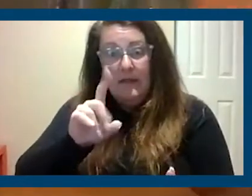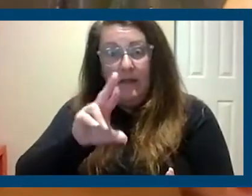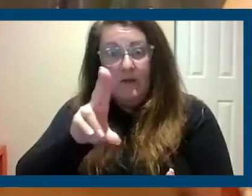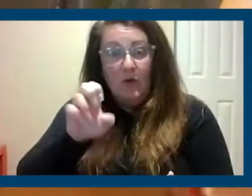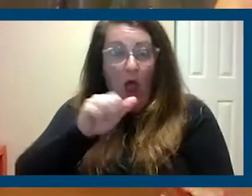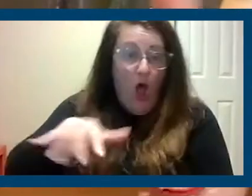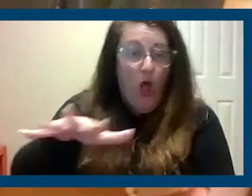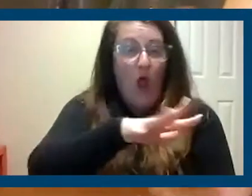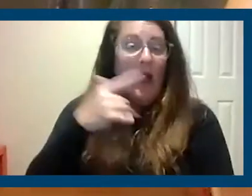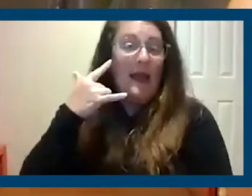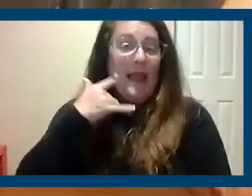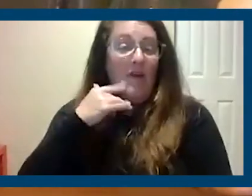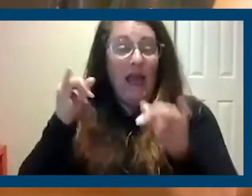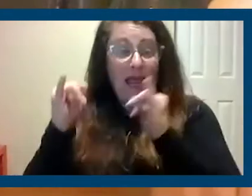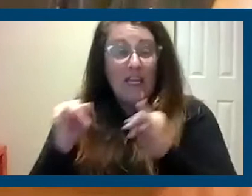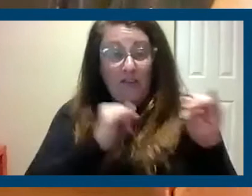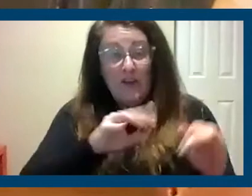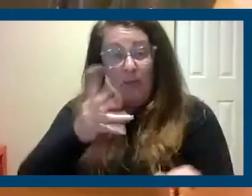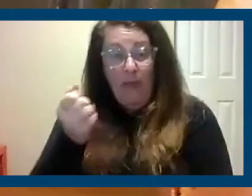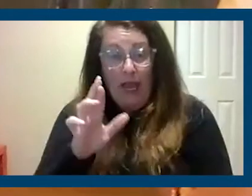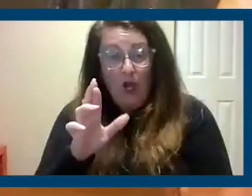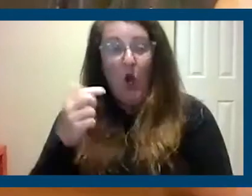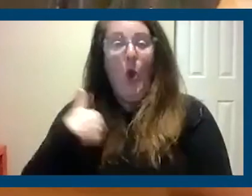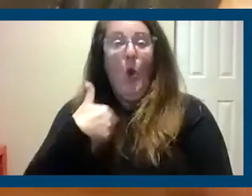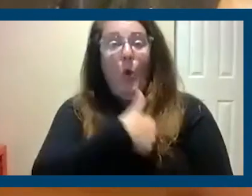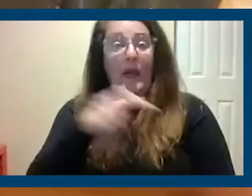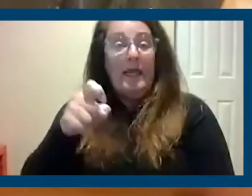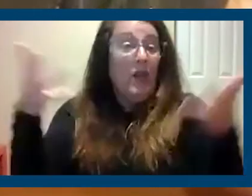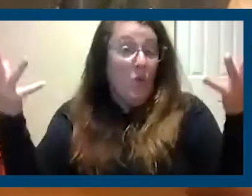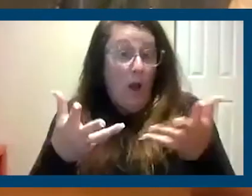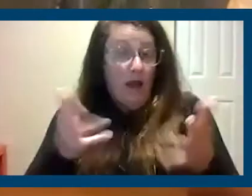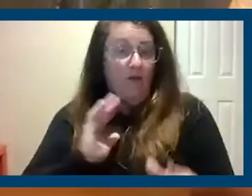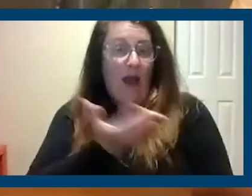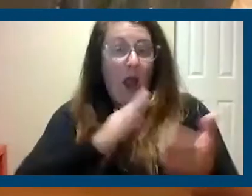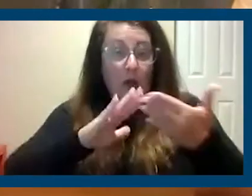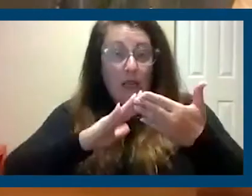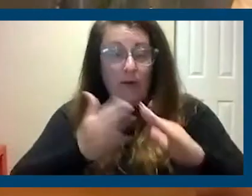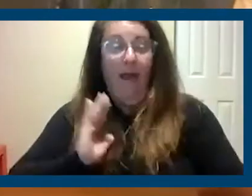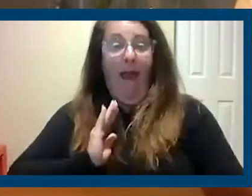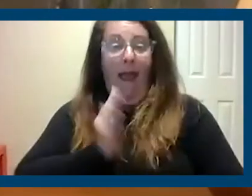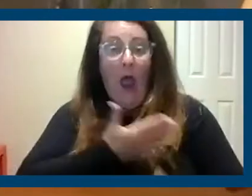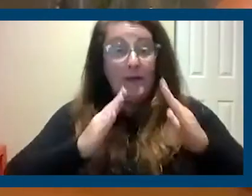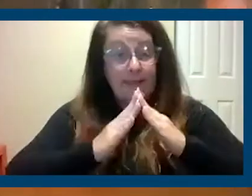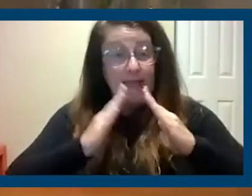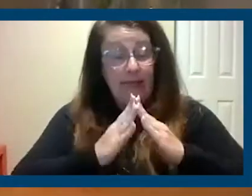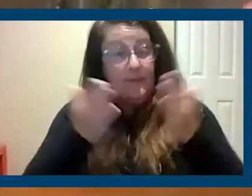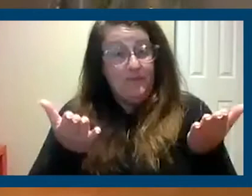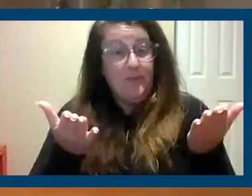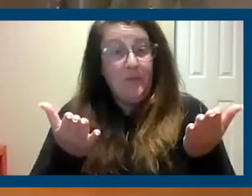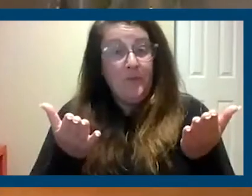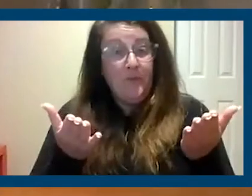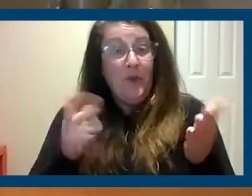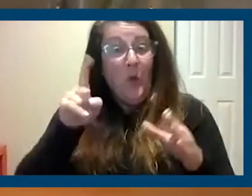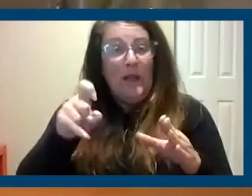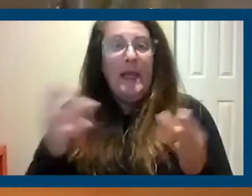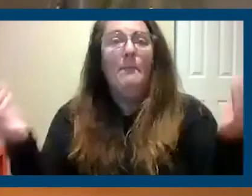California and individual mayors to say, this is what we need for our own community, for our own city. And that's why we need this more